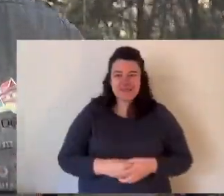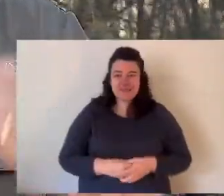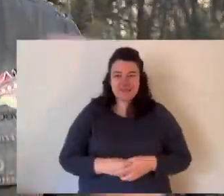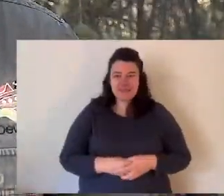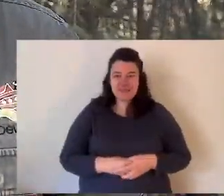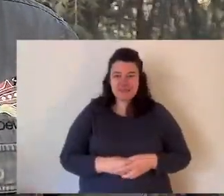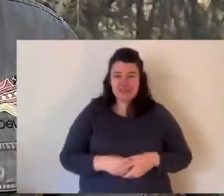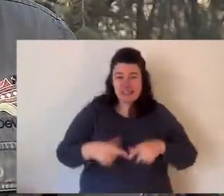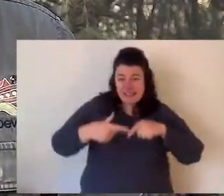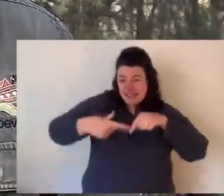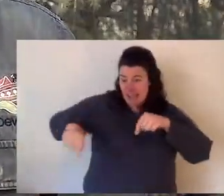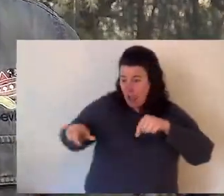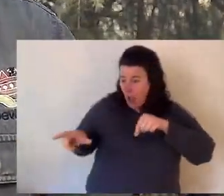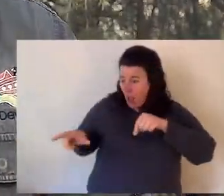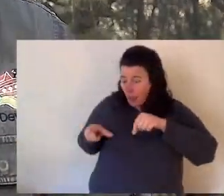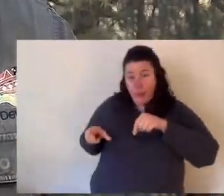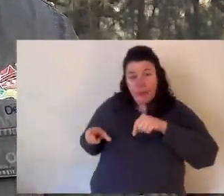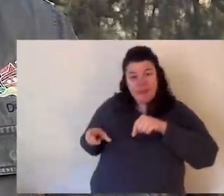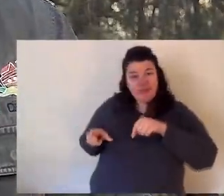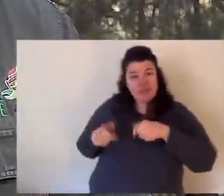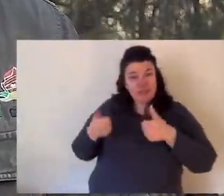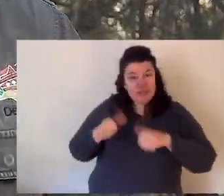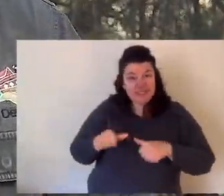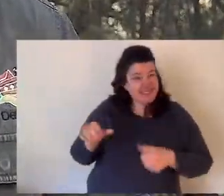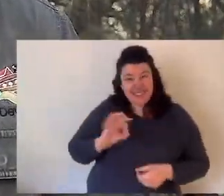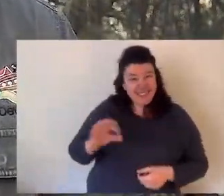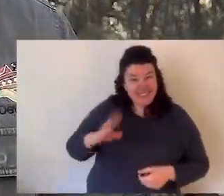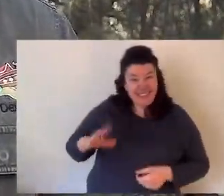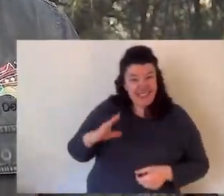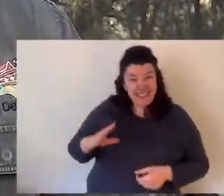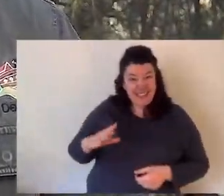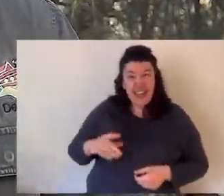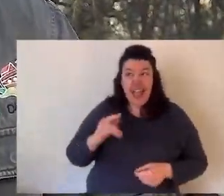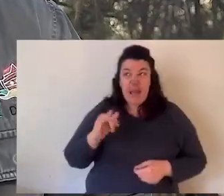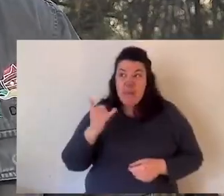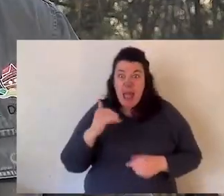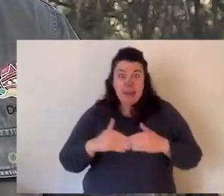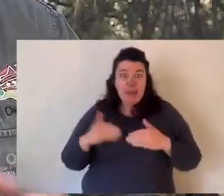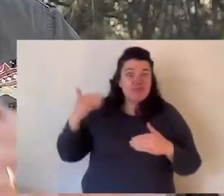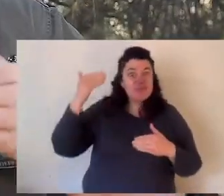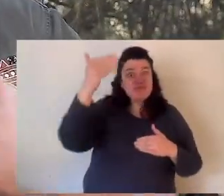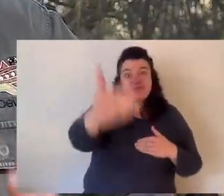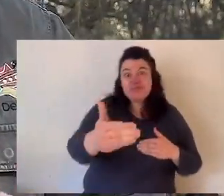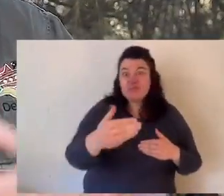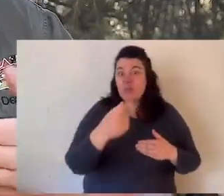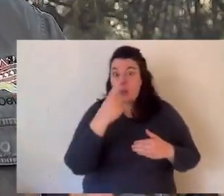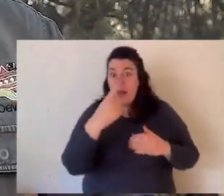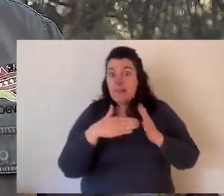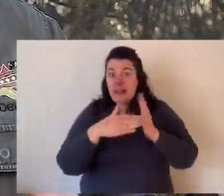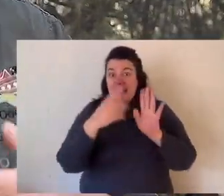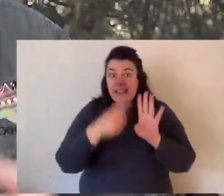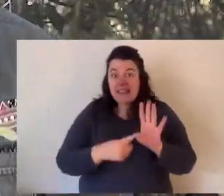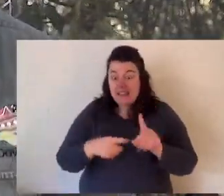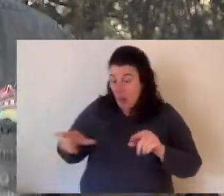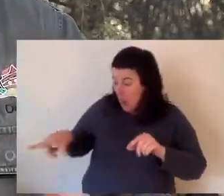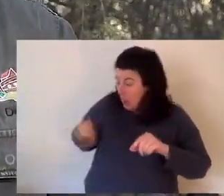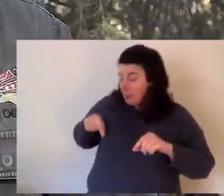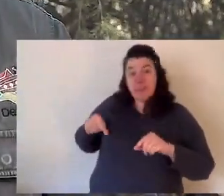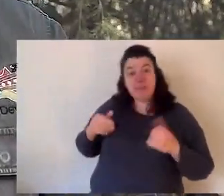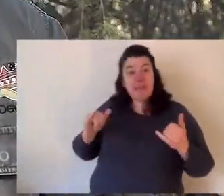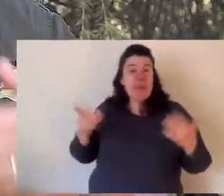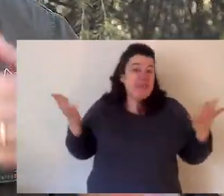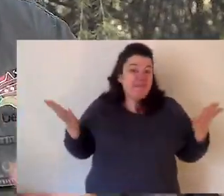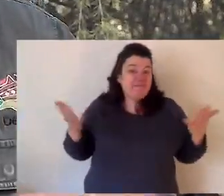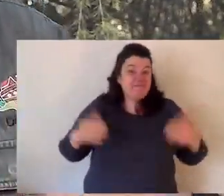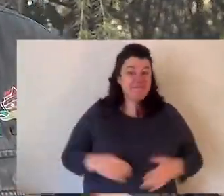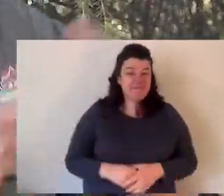blends them in with the environment. They've got a stumpy little tail. It's not used for much and in an evolutionary sense they're probably losing